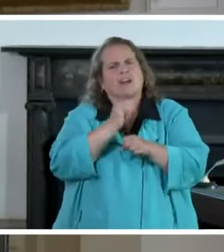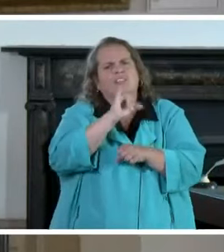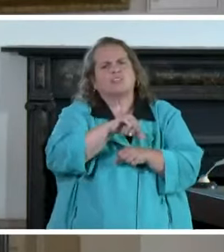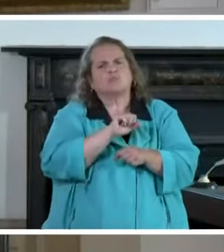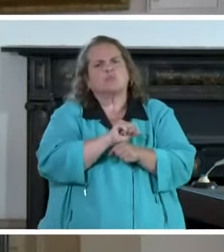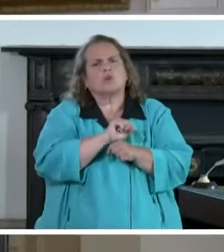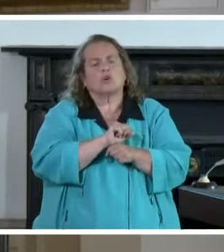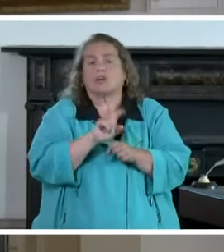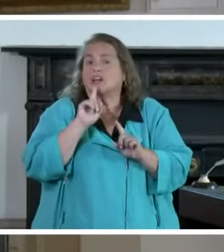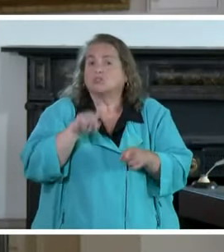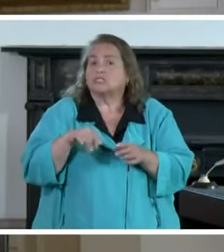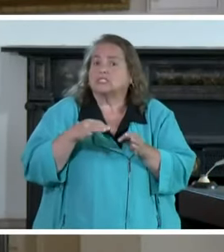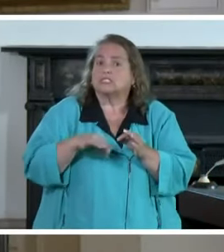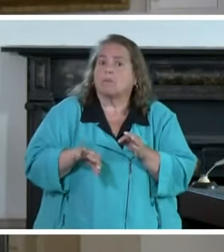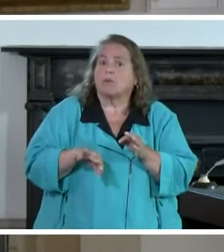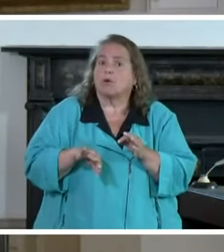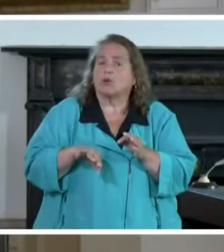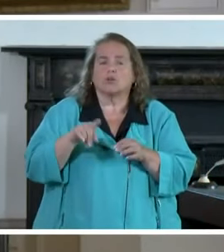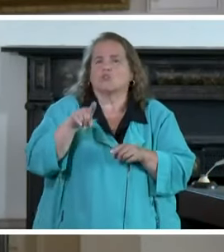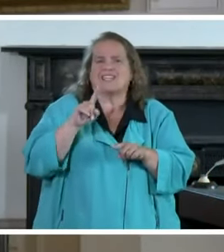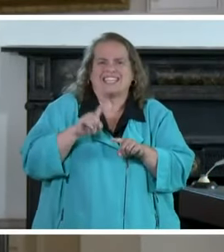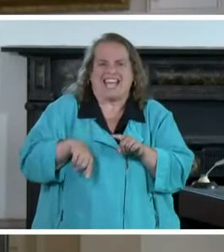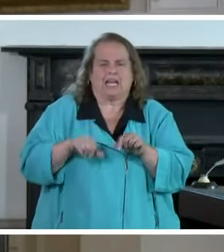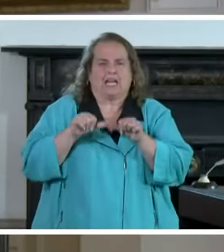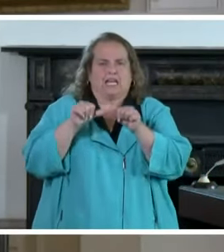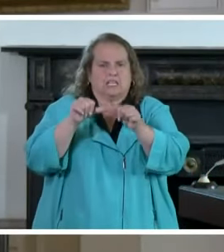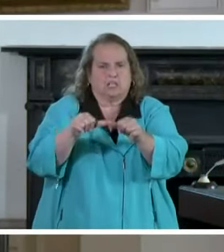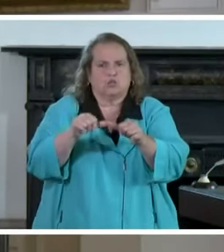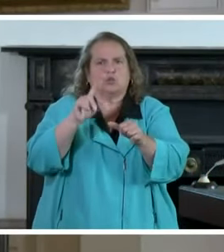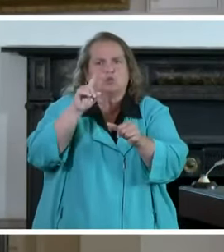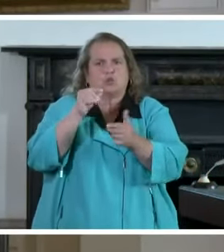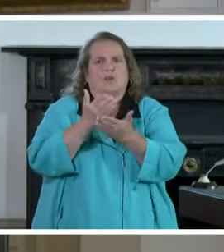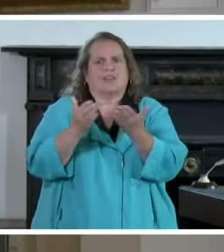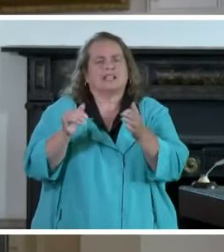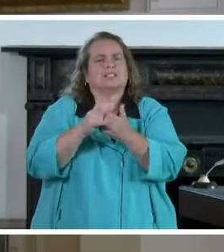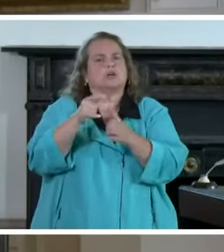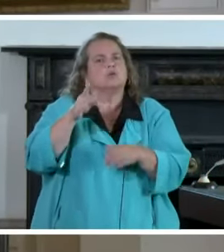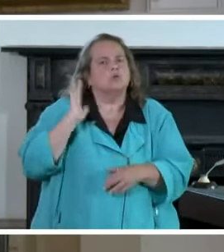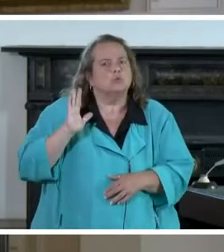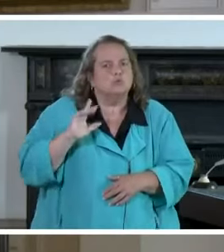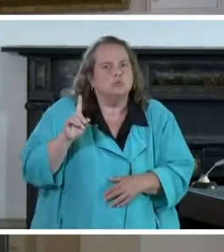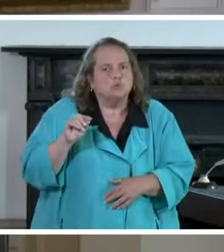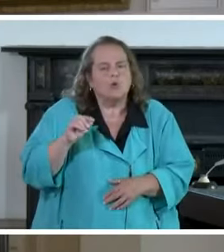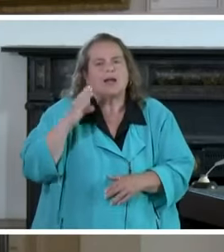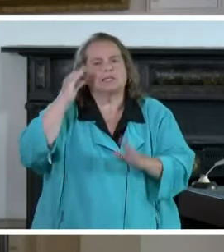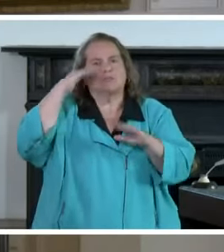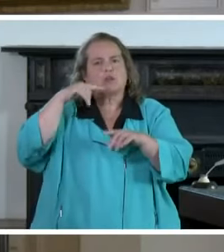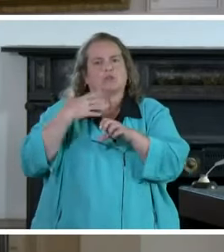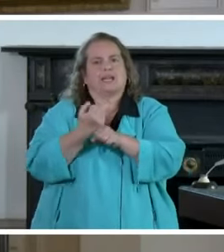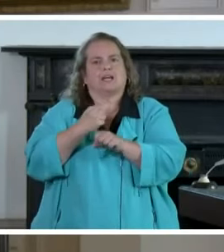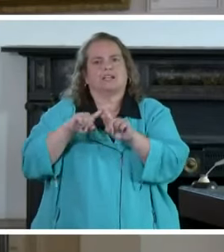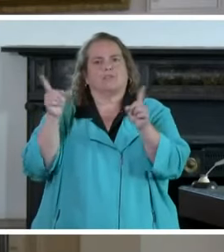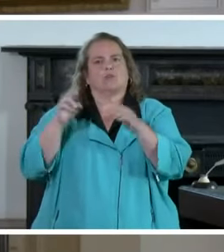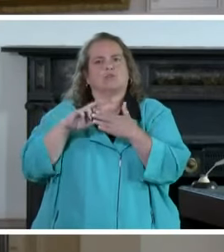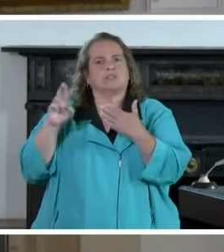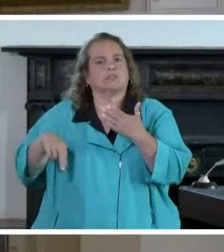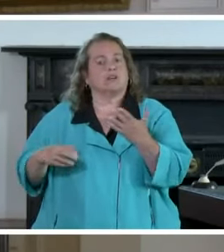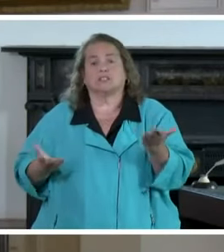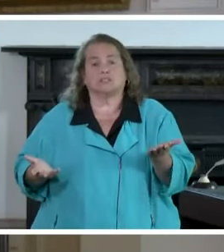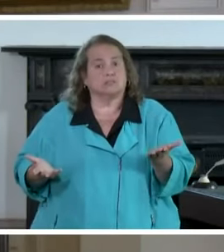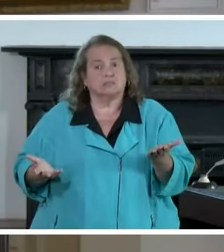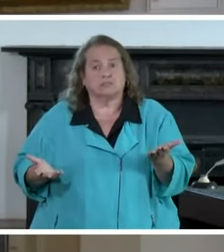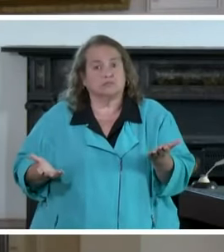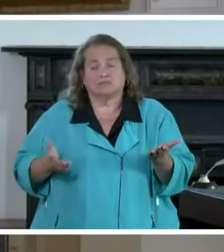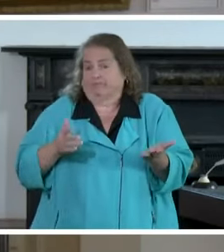And the answer is simple. You cannot continue to do things that you used to do and expect to get different results. And so,